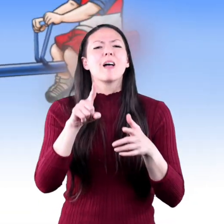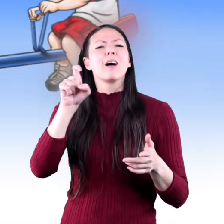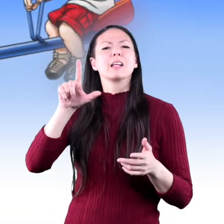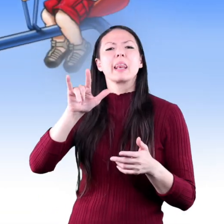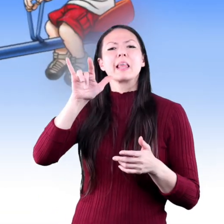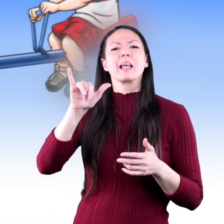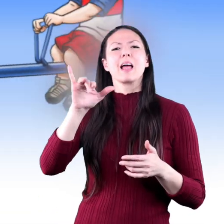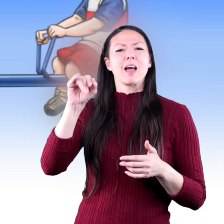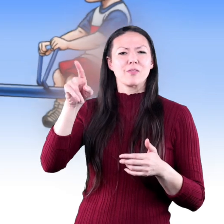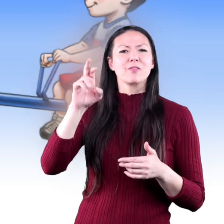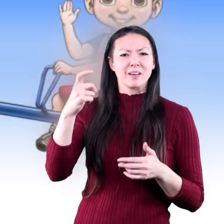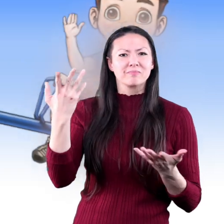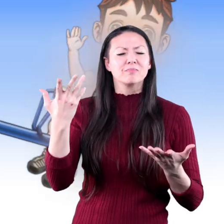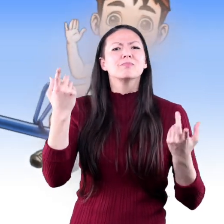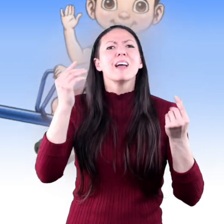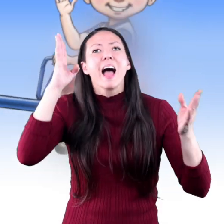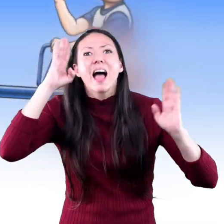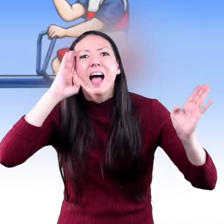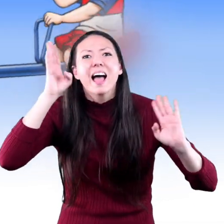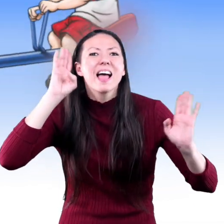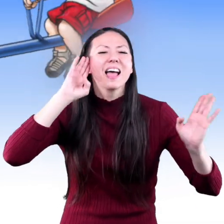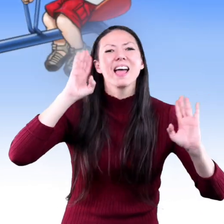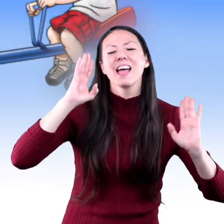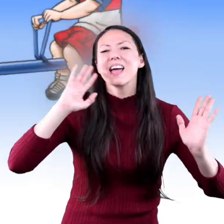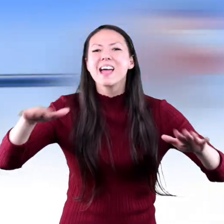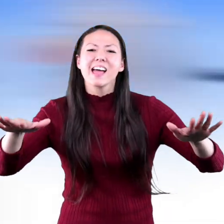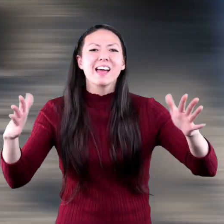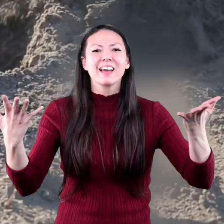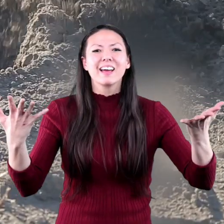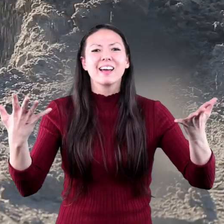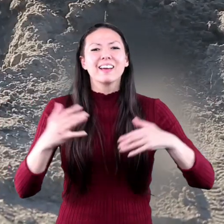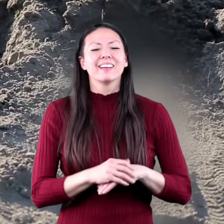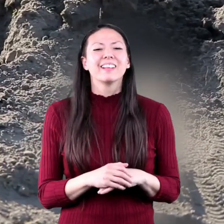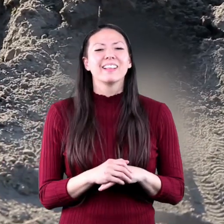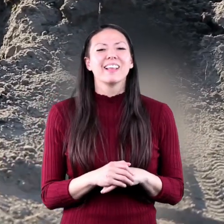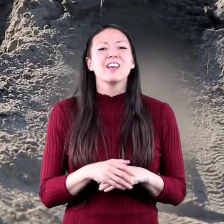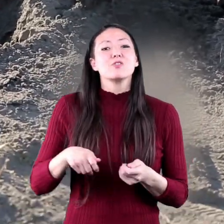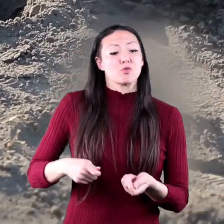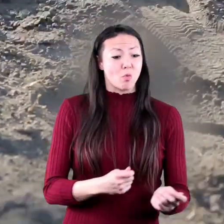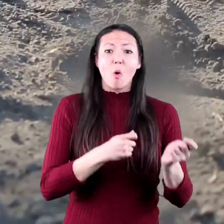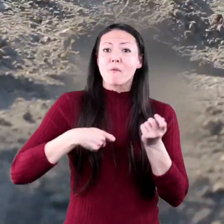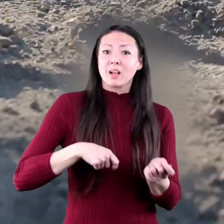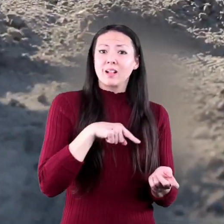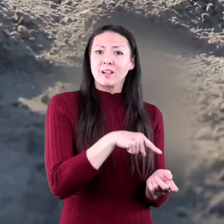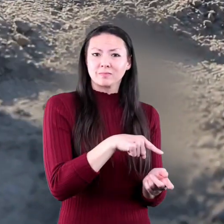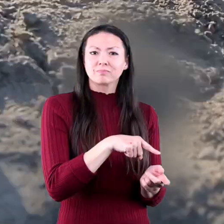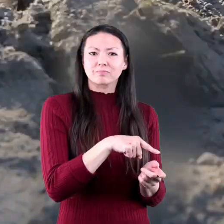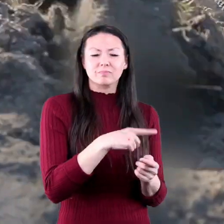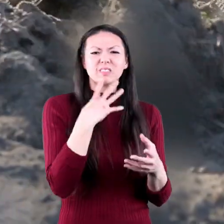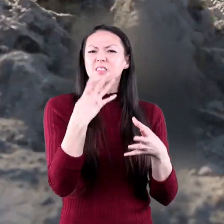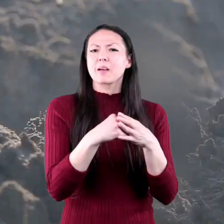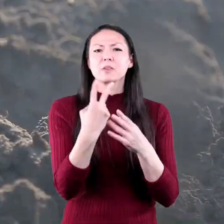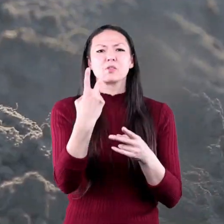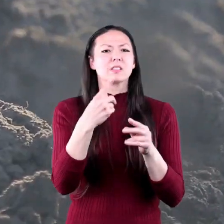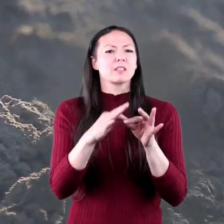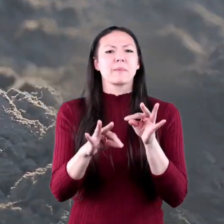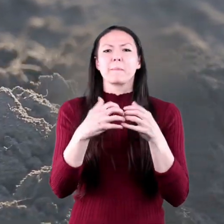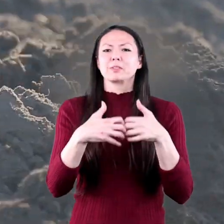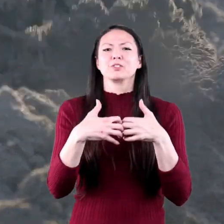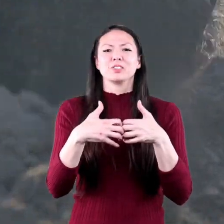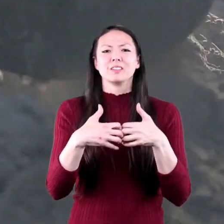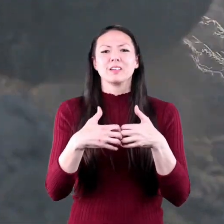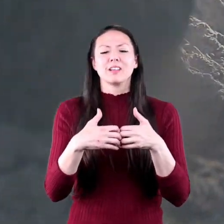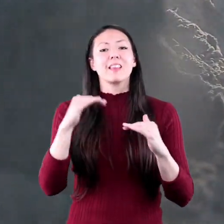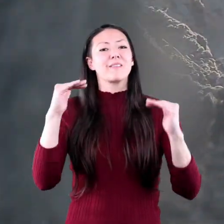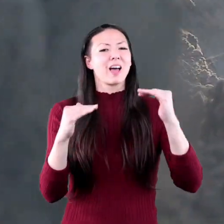ask Lily and Max. Hi! Hello, friends! The shovel is a combination of two simple machines, the